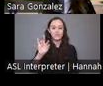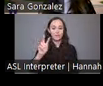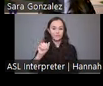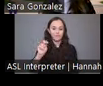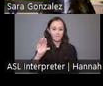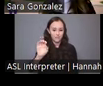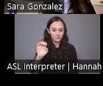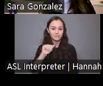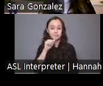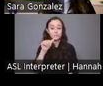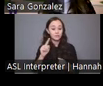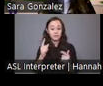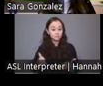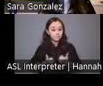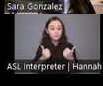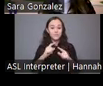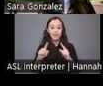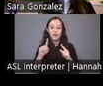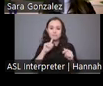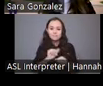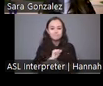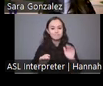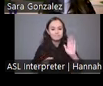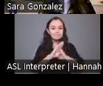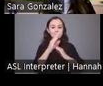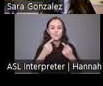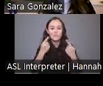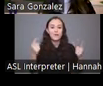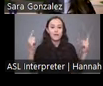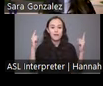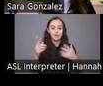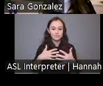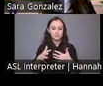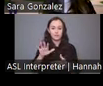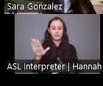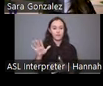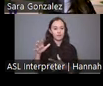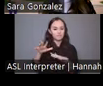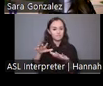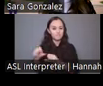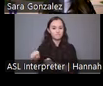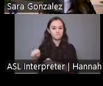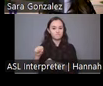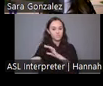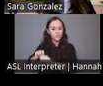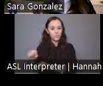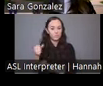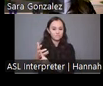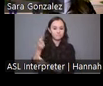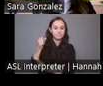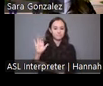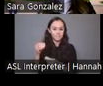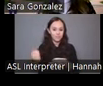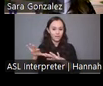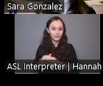but thrived in the face of settler colonial displacement and violence. And finally, training the future generation